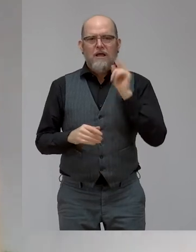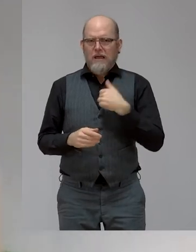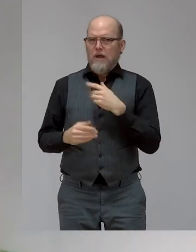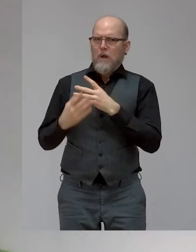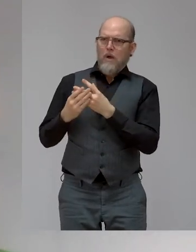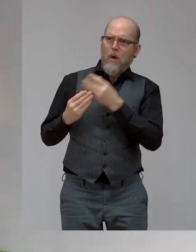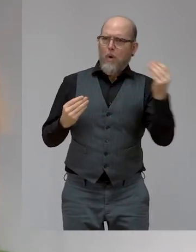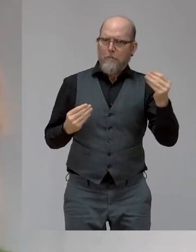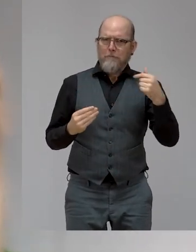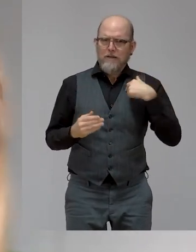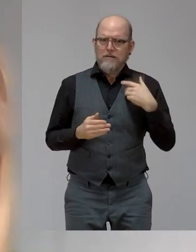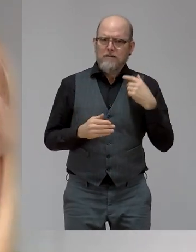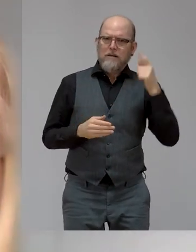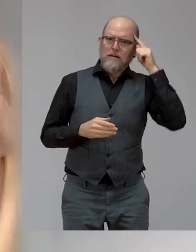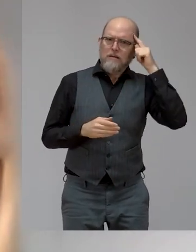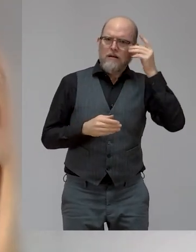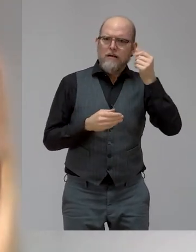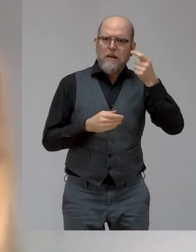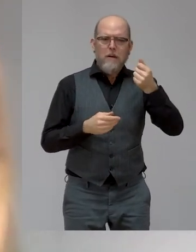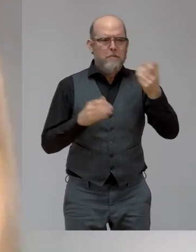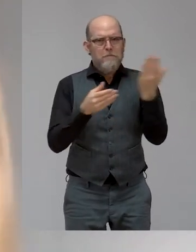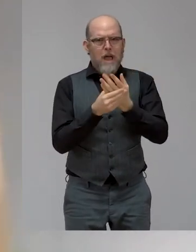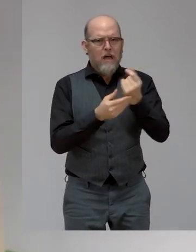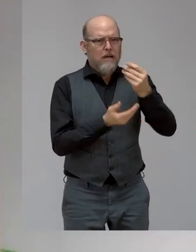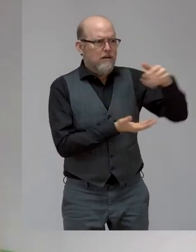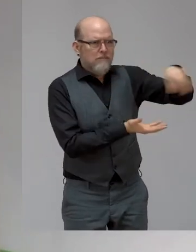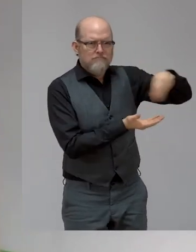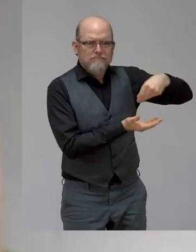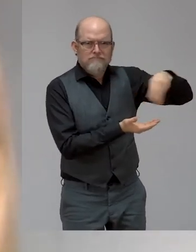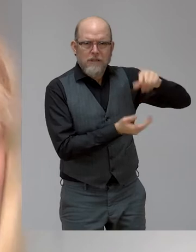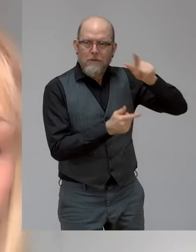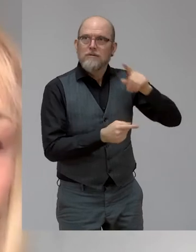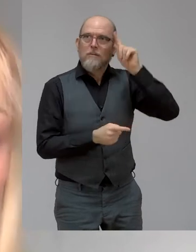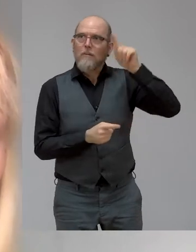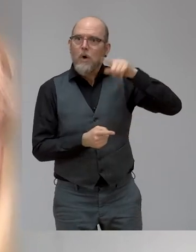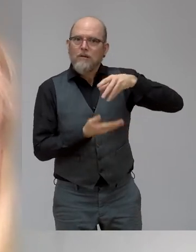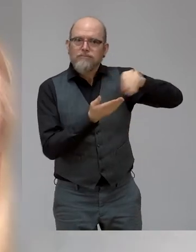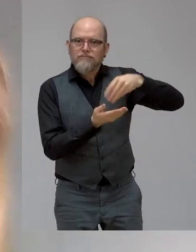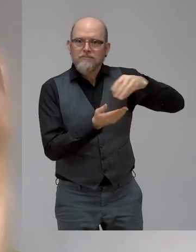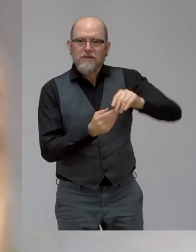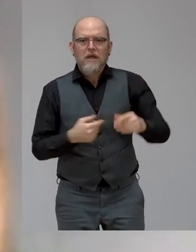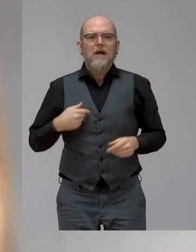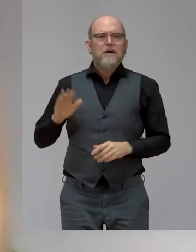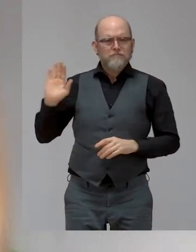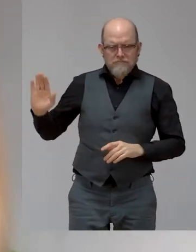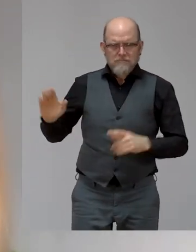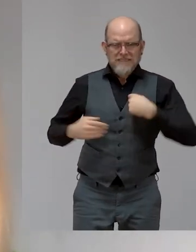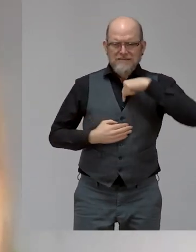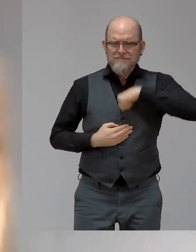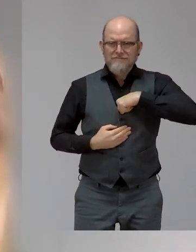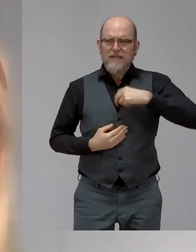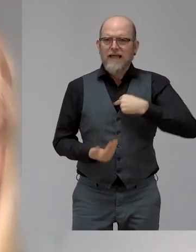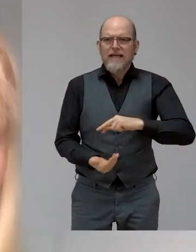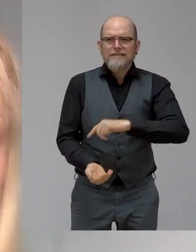is it's in my DNA. And I'm going to kind of copycat Rama a bit. And there's a quote that I love.